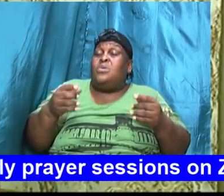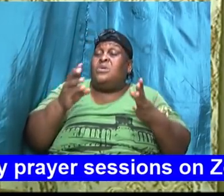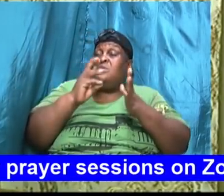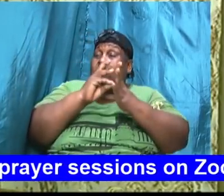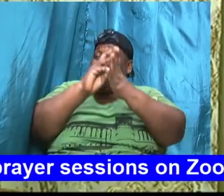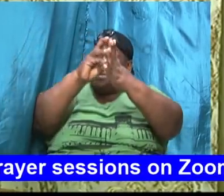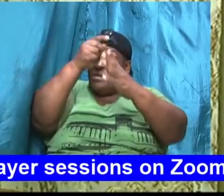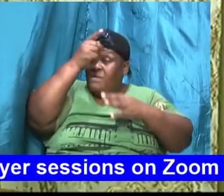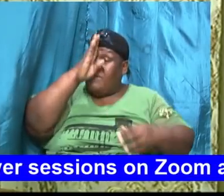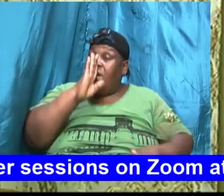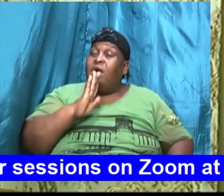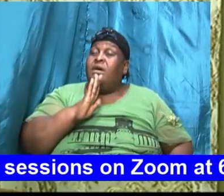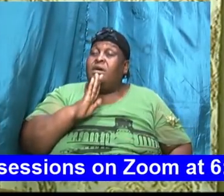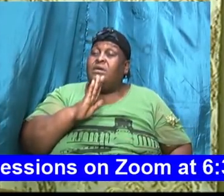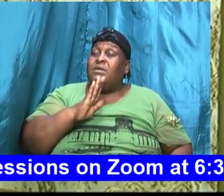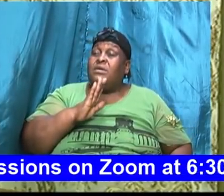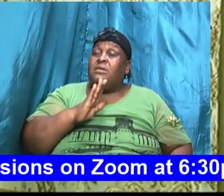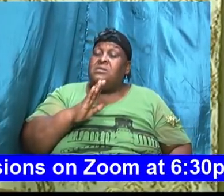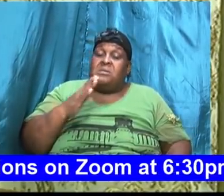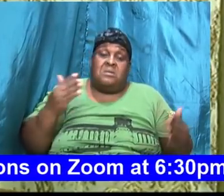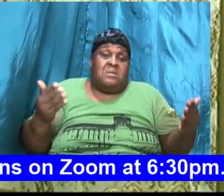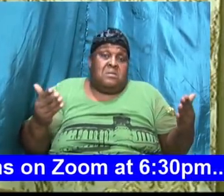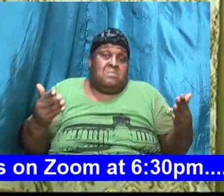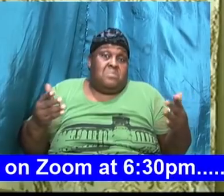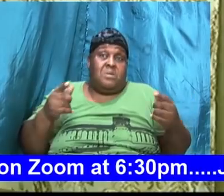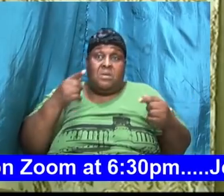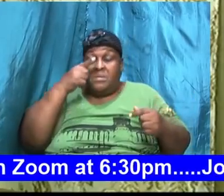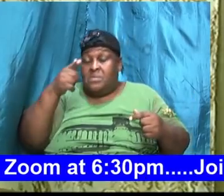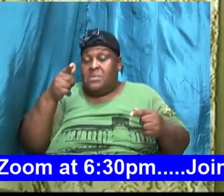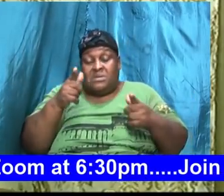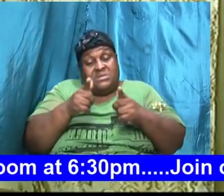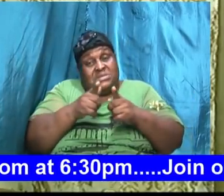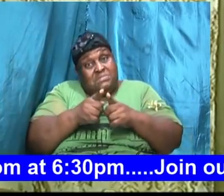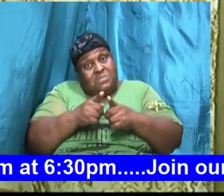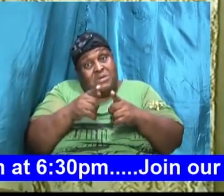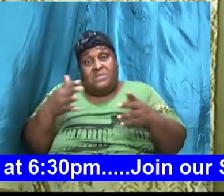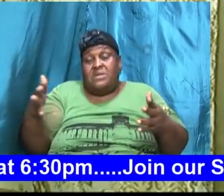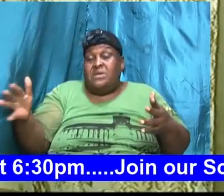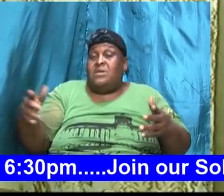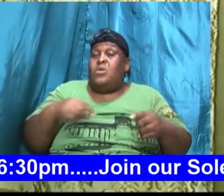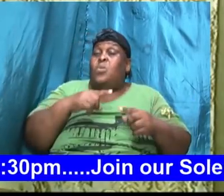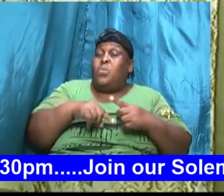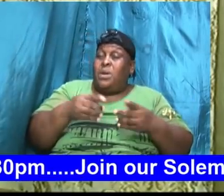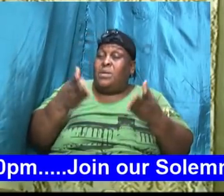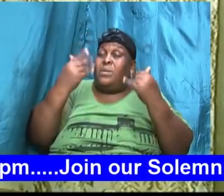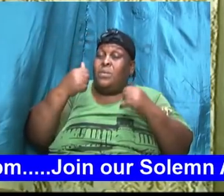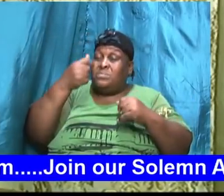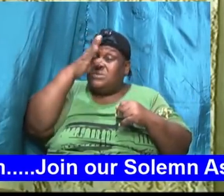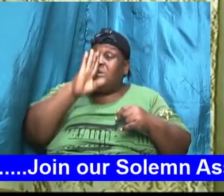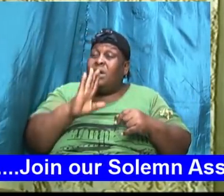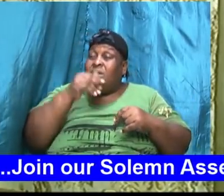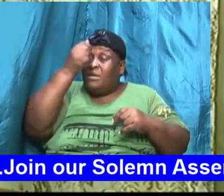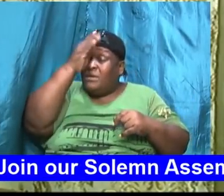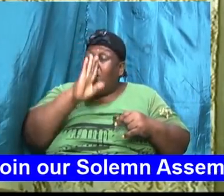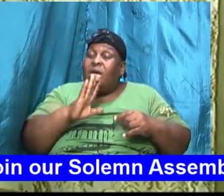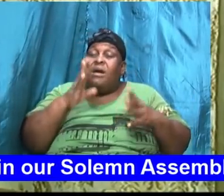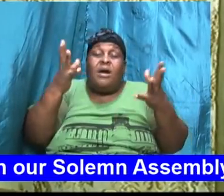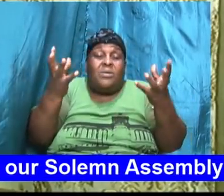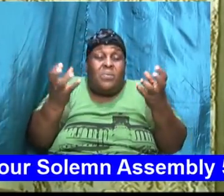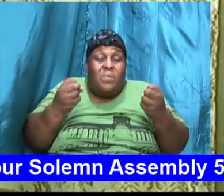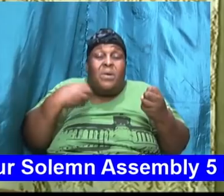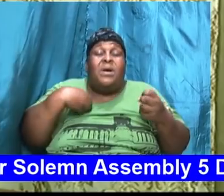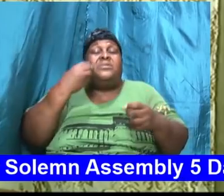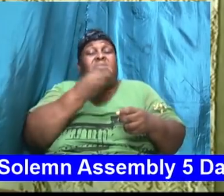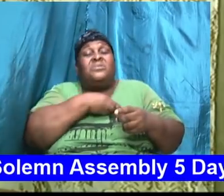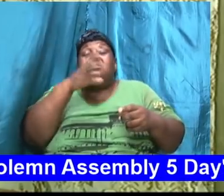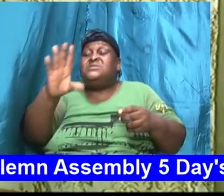thing but when it comes to God he wants us to find and he wants us